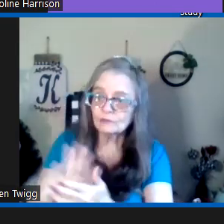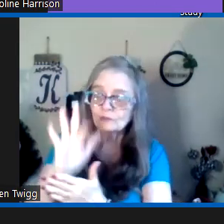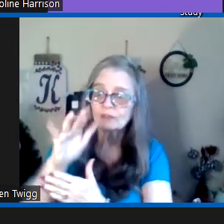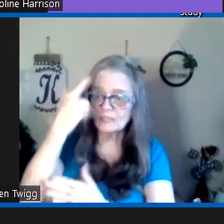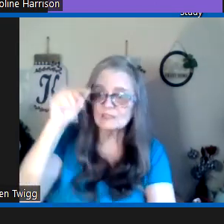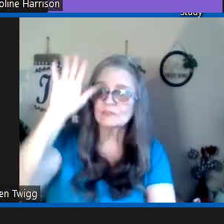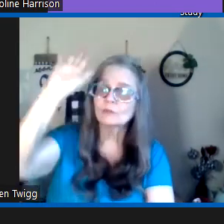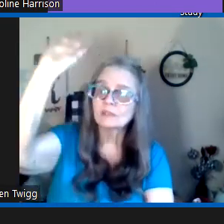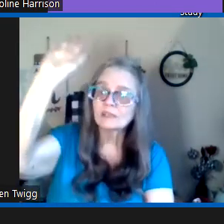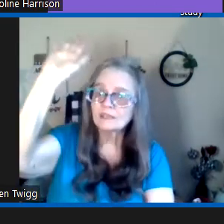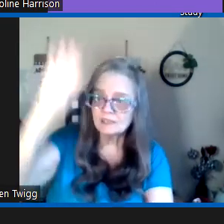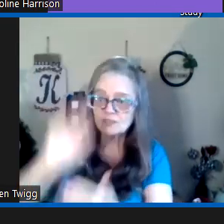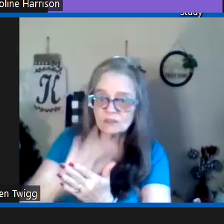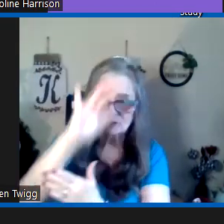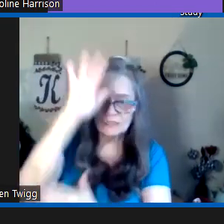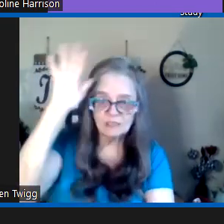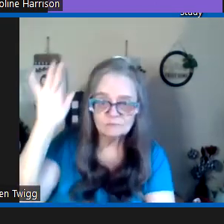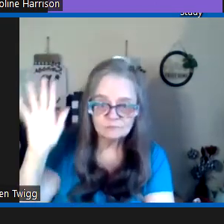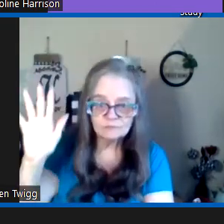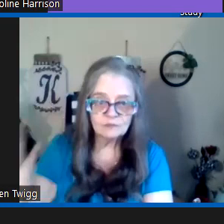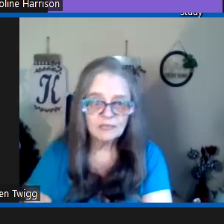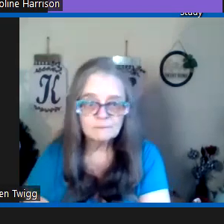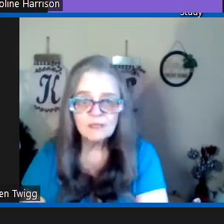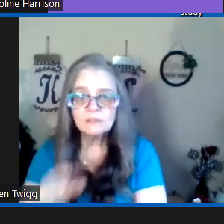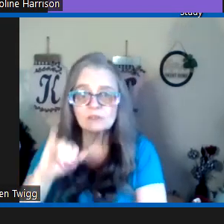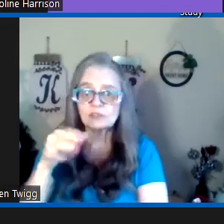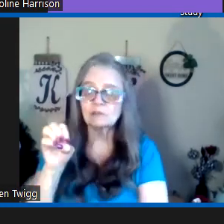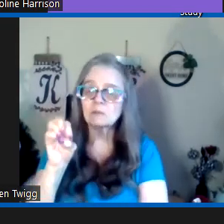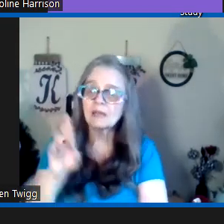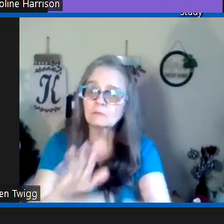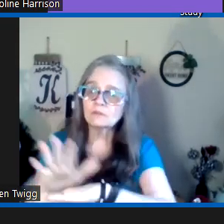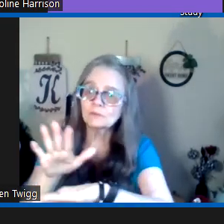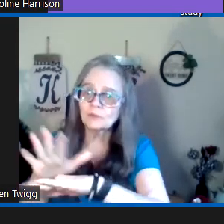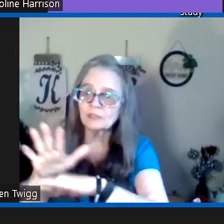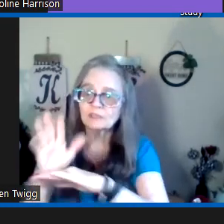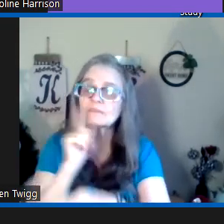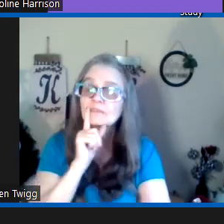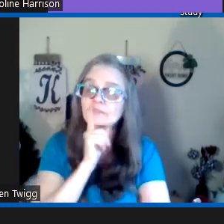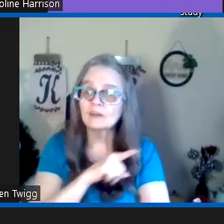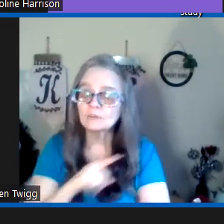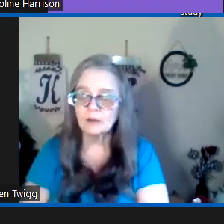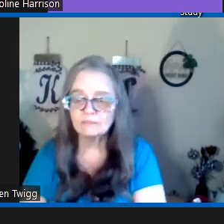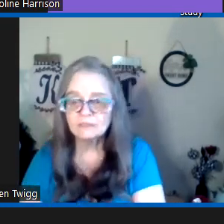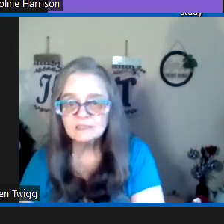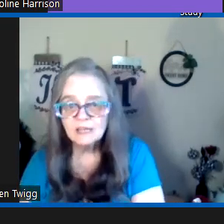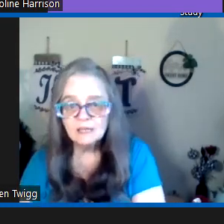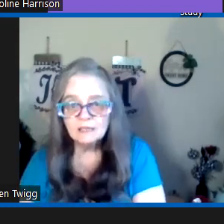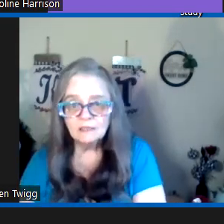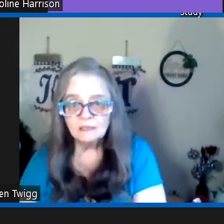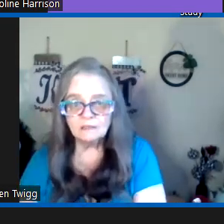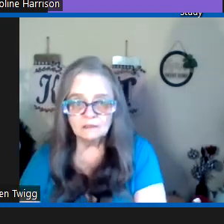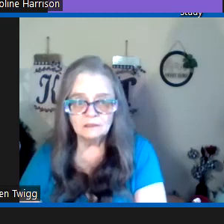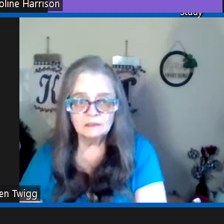your glory it's for his glory okay so jeremiah was warning of the false prophets